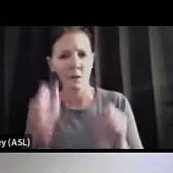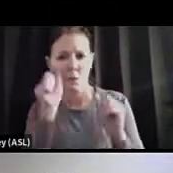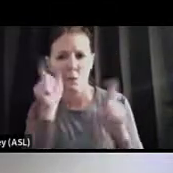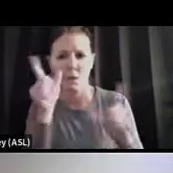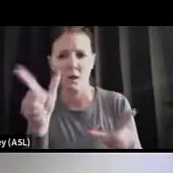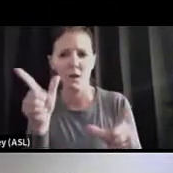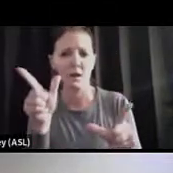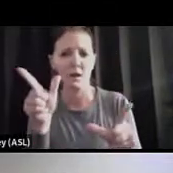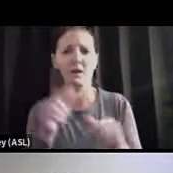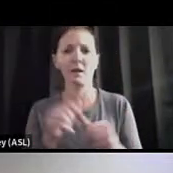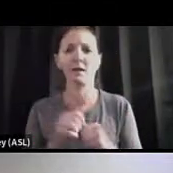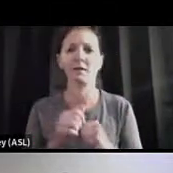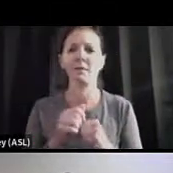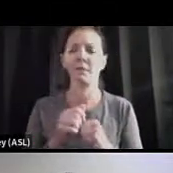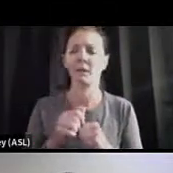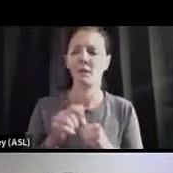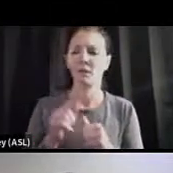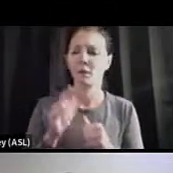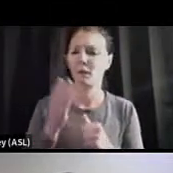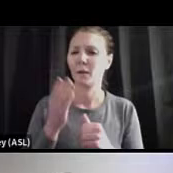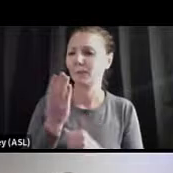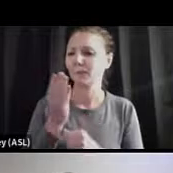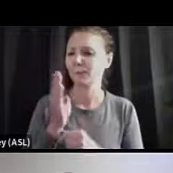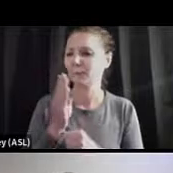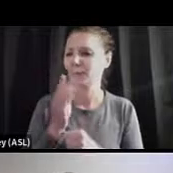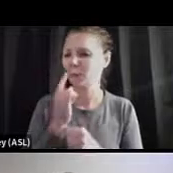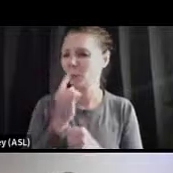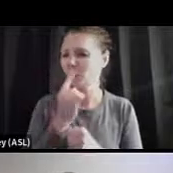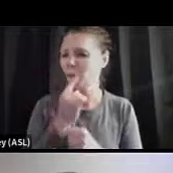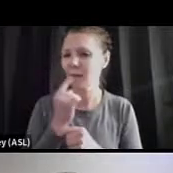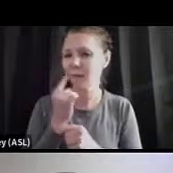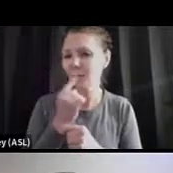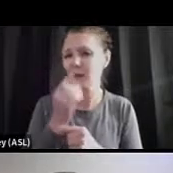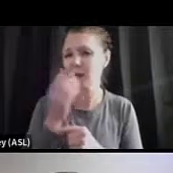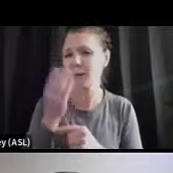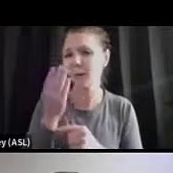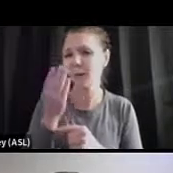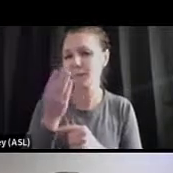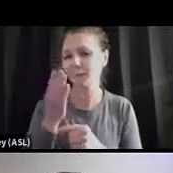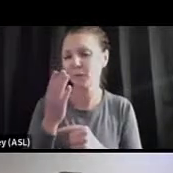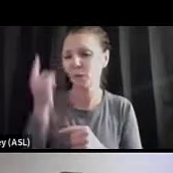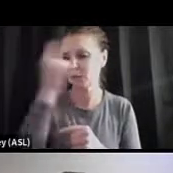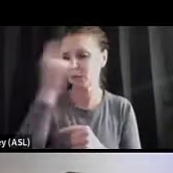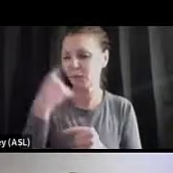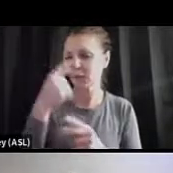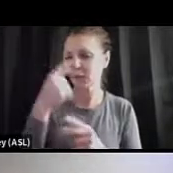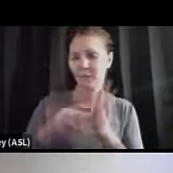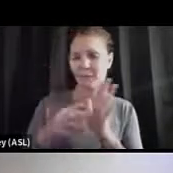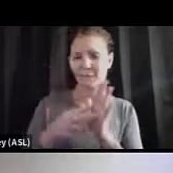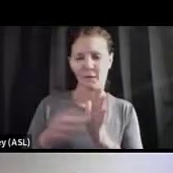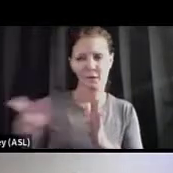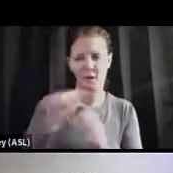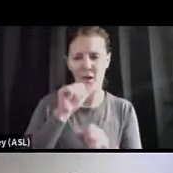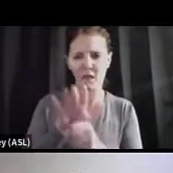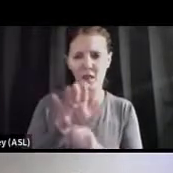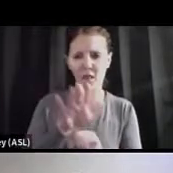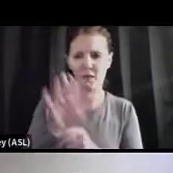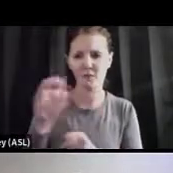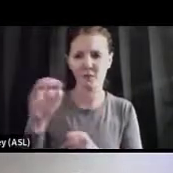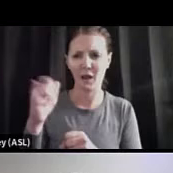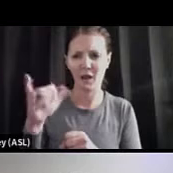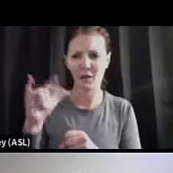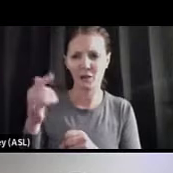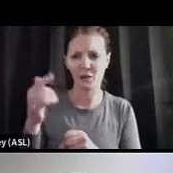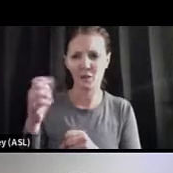or signs of problems with your oxygenation, like bluish lips, or facial cyanosis, we call it.